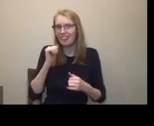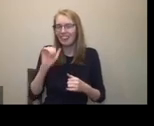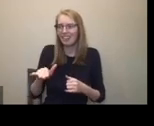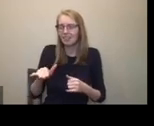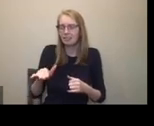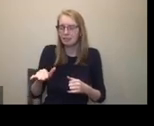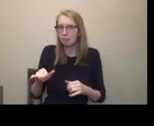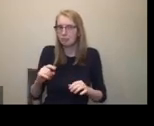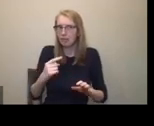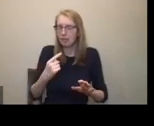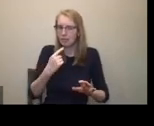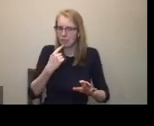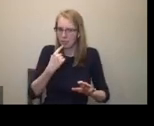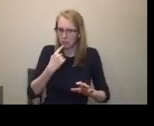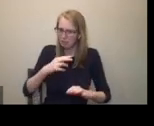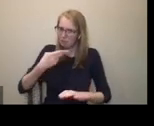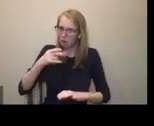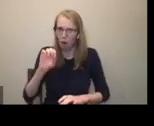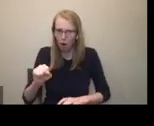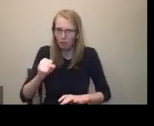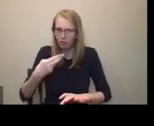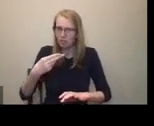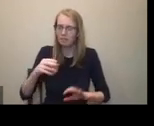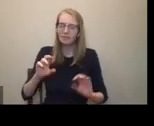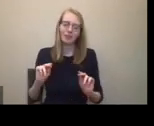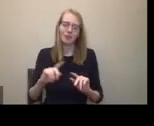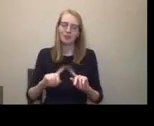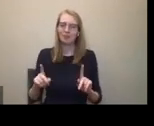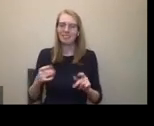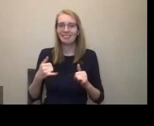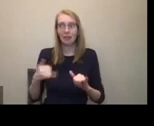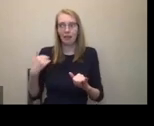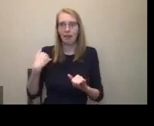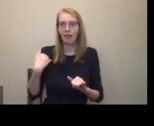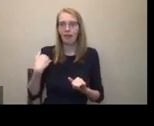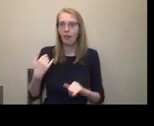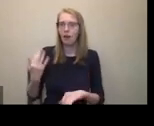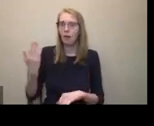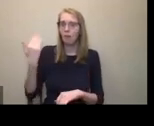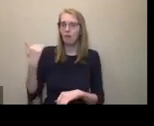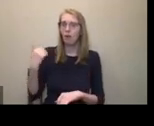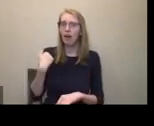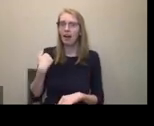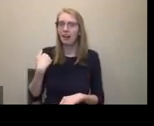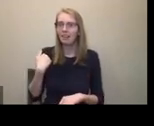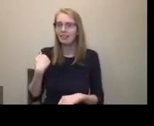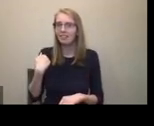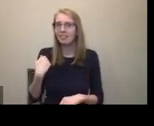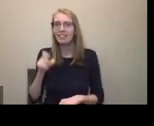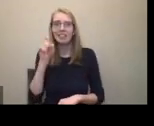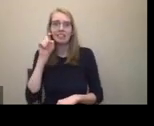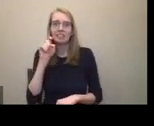in Alberta, we had a eugenics board until 1972, and we had a sexual sterilization act until 1972.